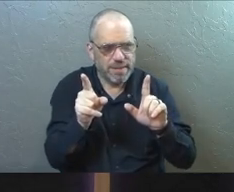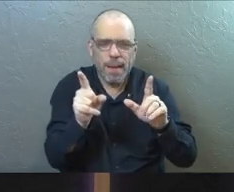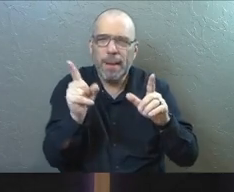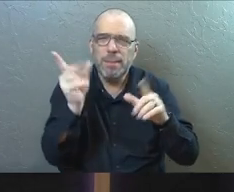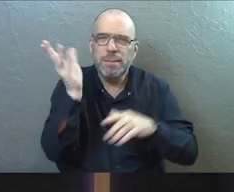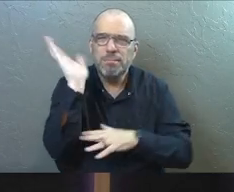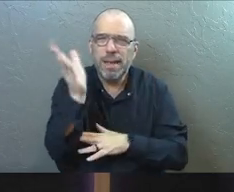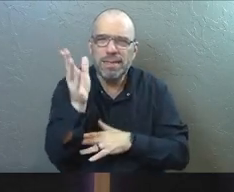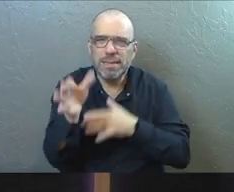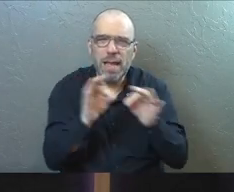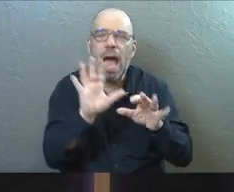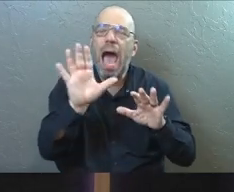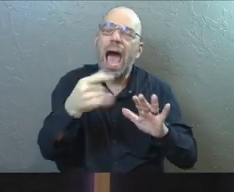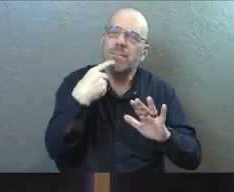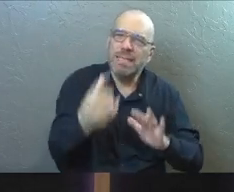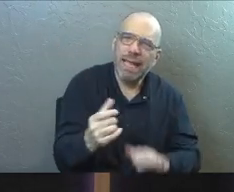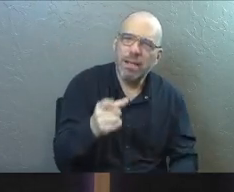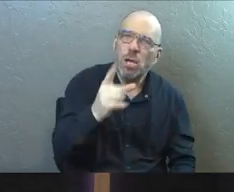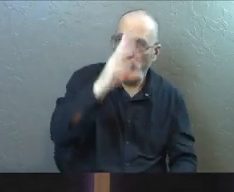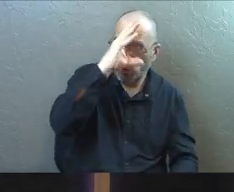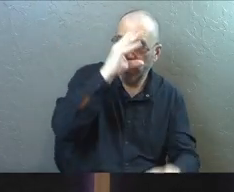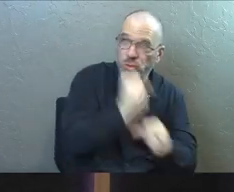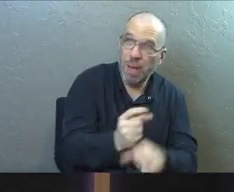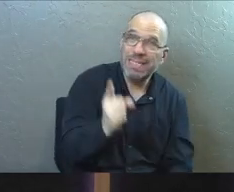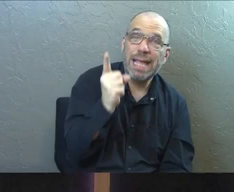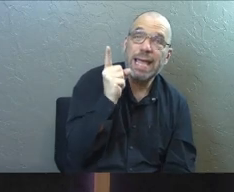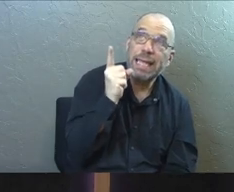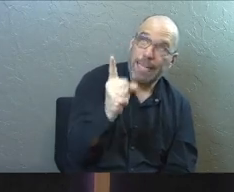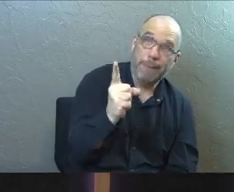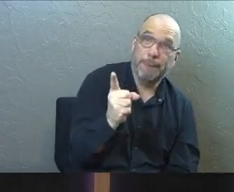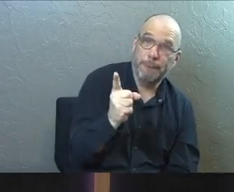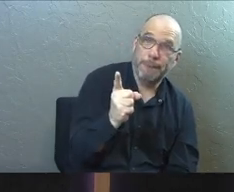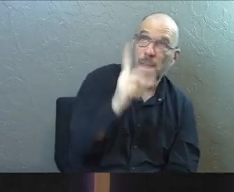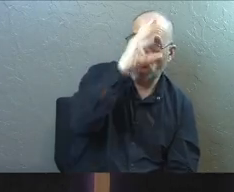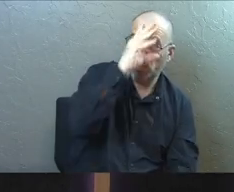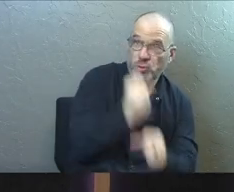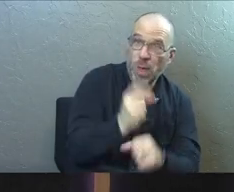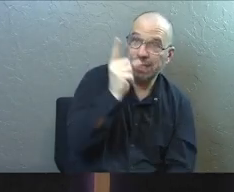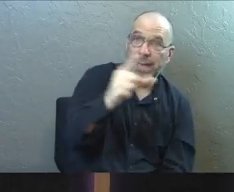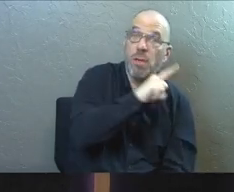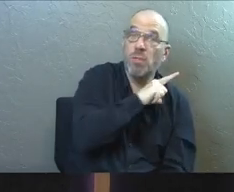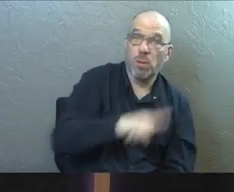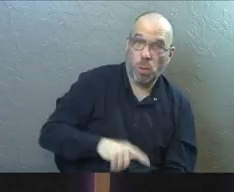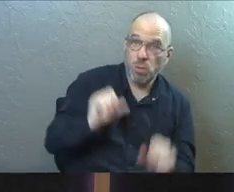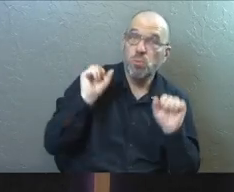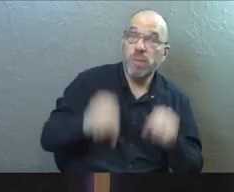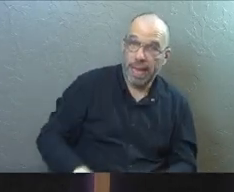all of that stuff. What I'm trying to say is, God, you can trust him. You can trust the Lord.